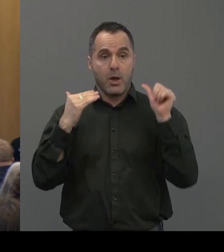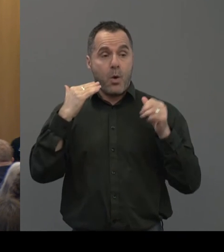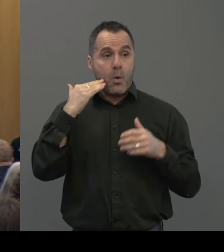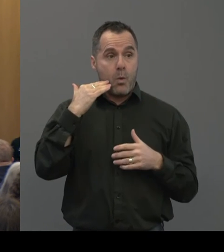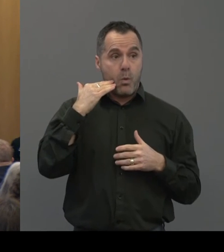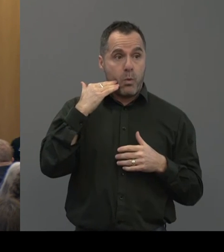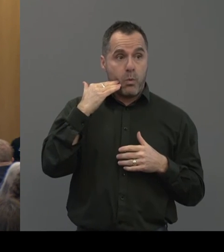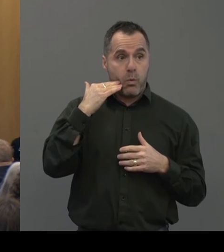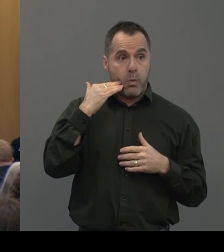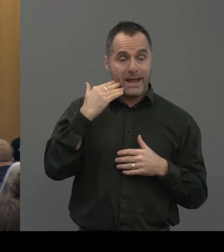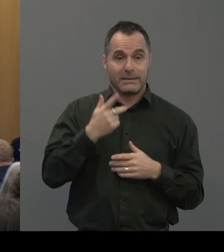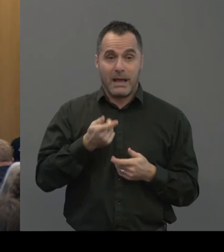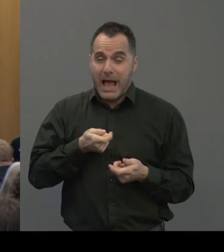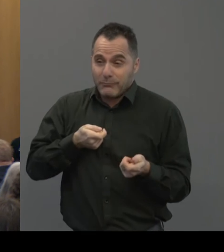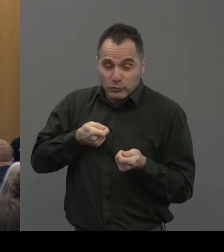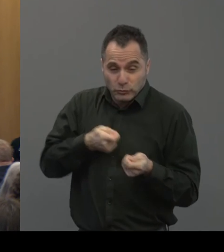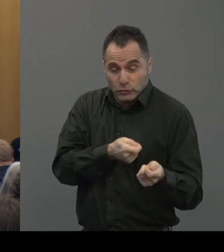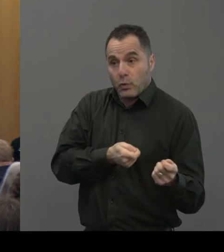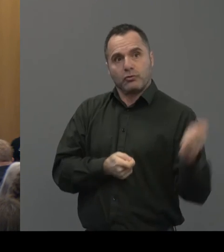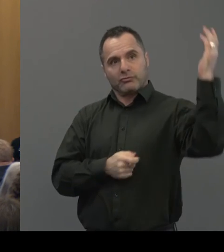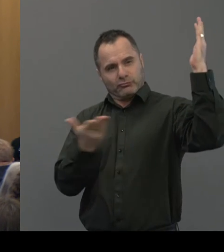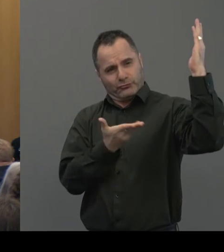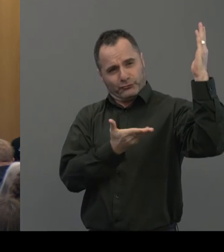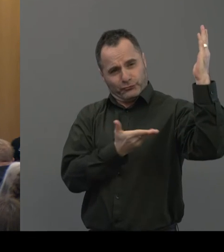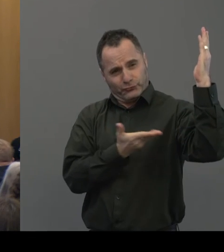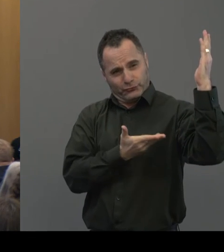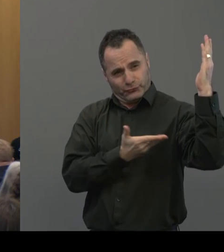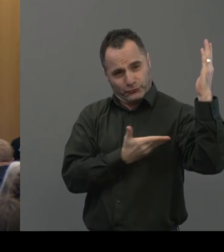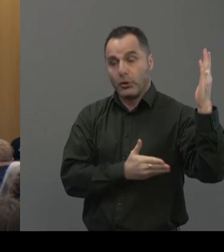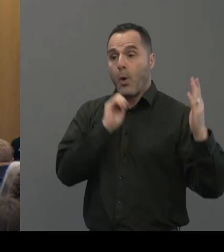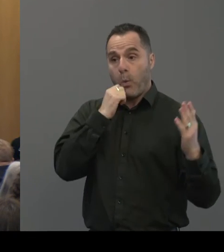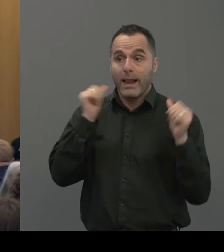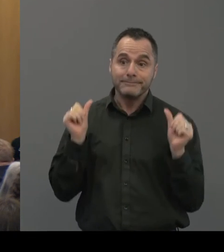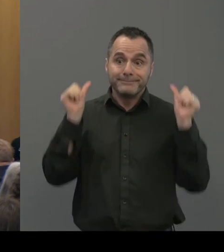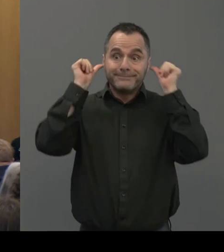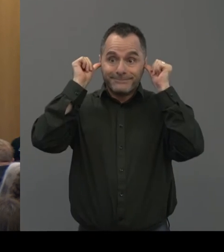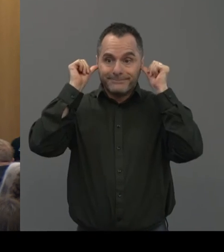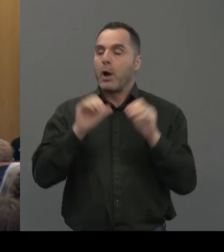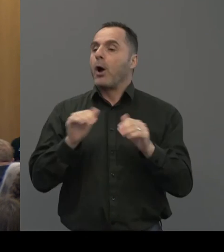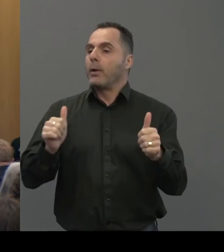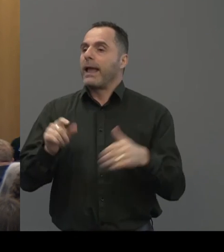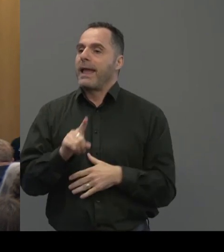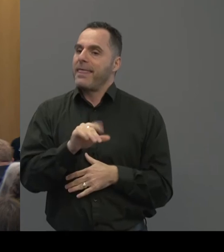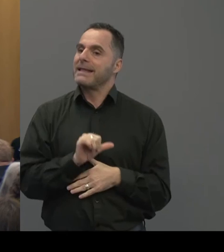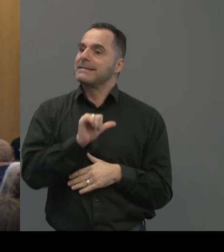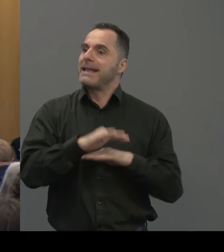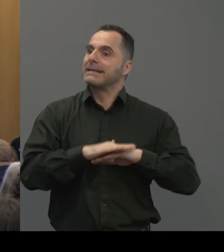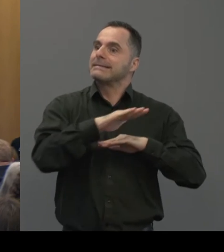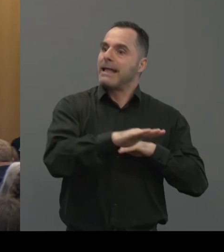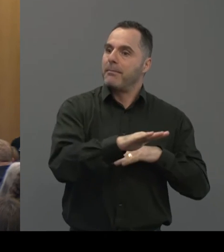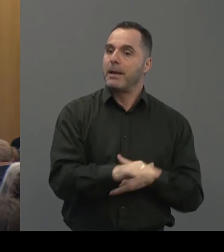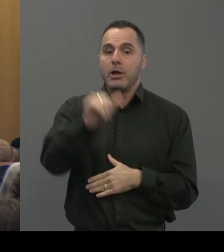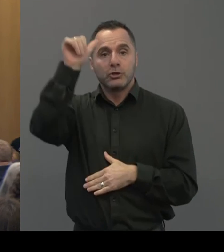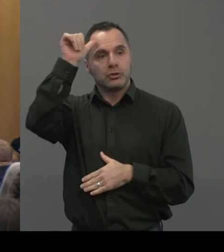saw a wood, cut down a tree, then they likely are to do that. But that's the next step we'd really like to do. Um, so knowledge